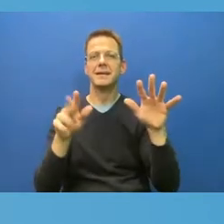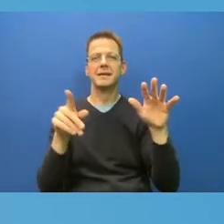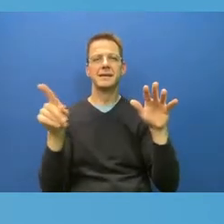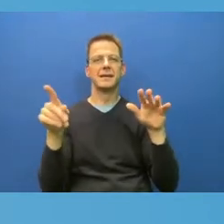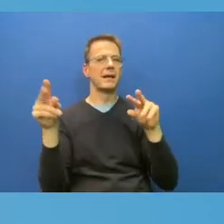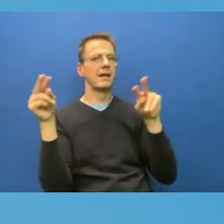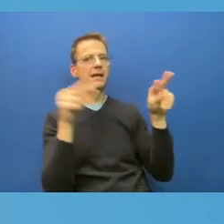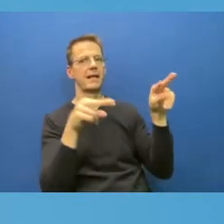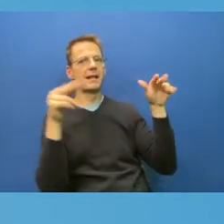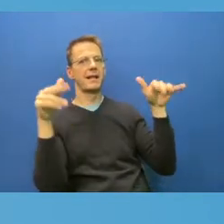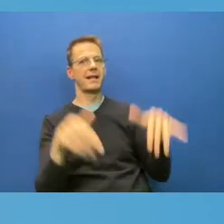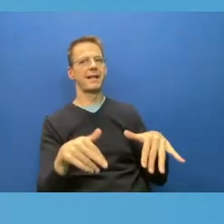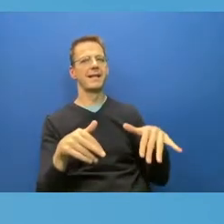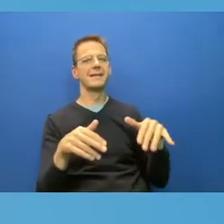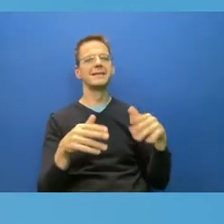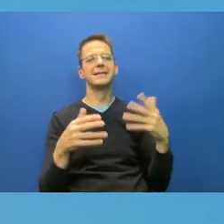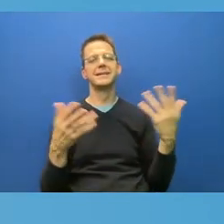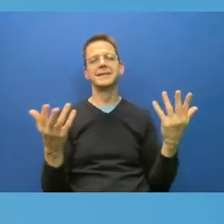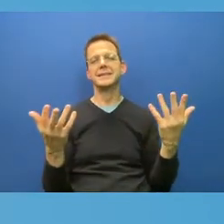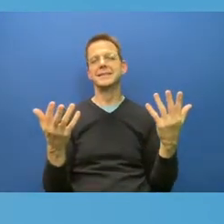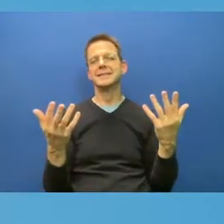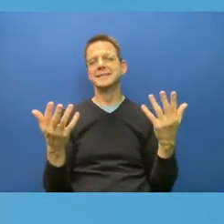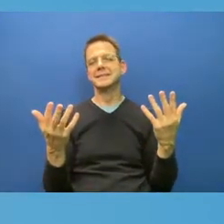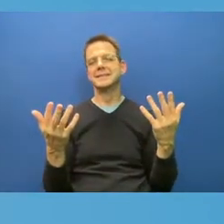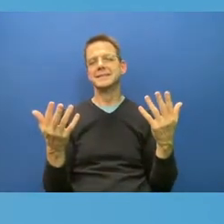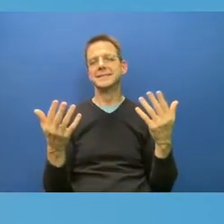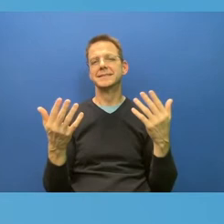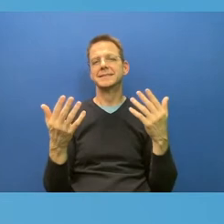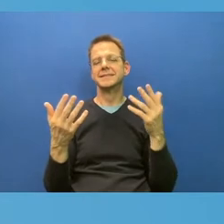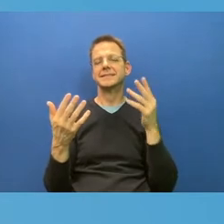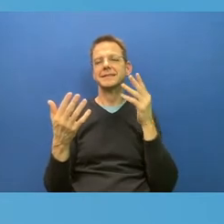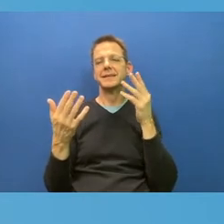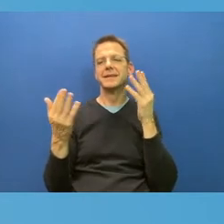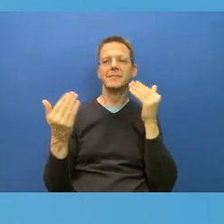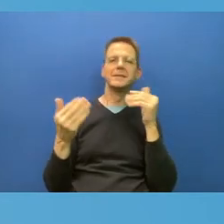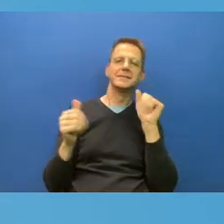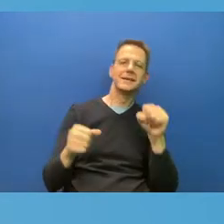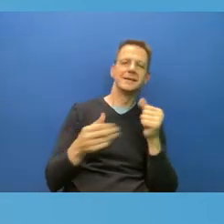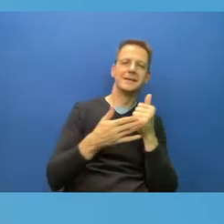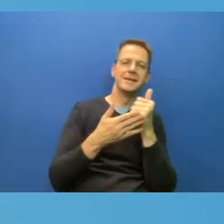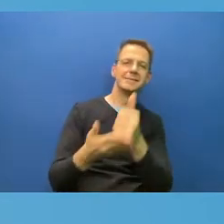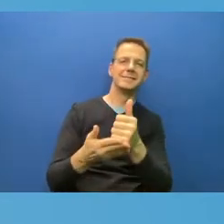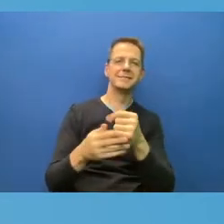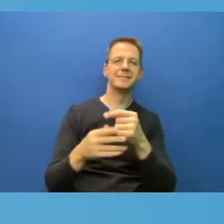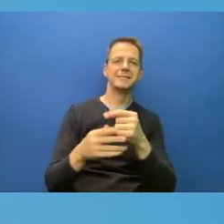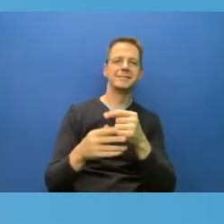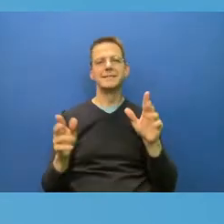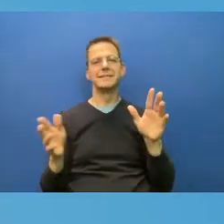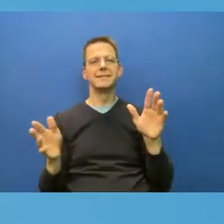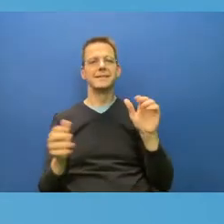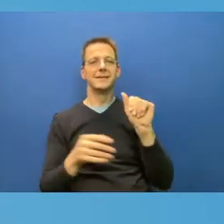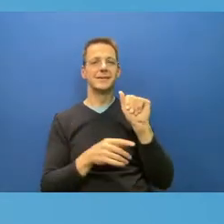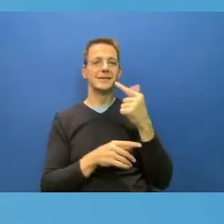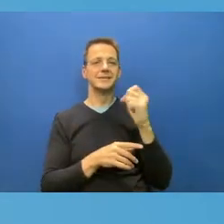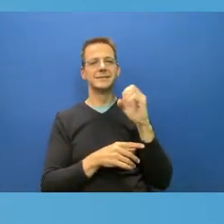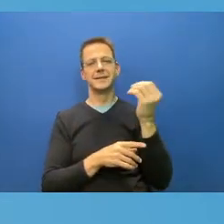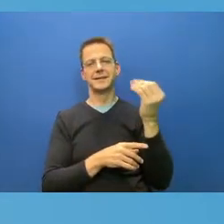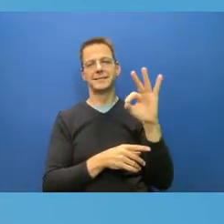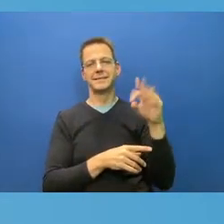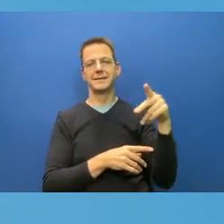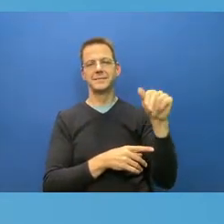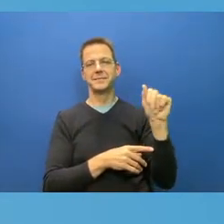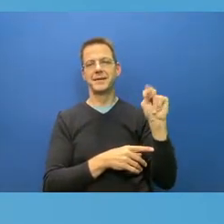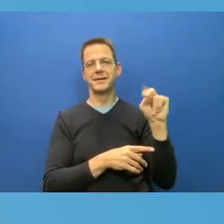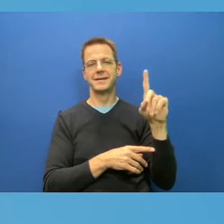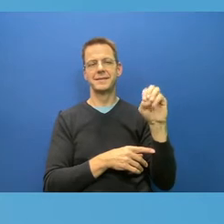into a bit of an age of pandemics now for reasons we can't get into tonight. This is probably not going to be the last pandemic of most of our